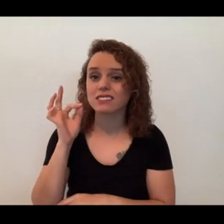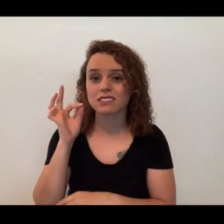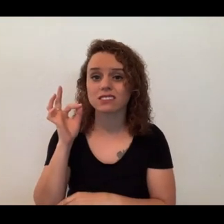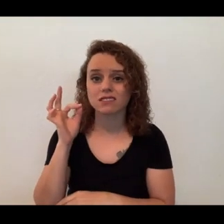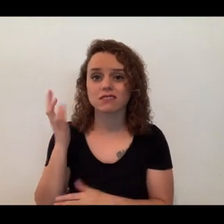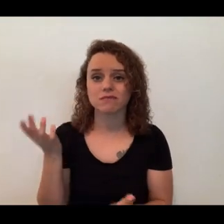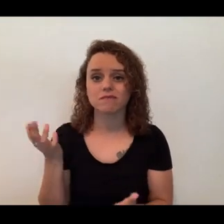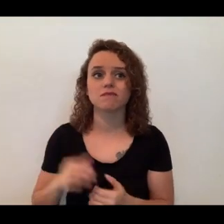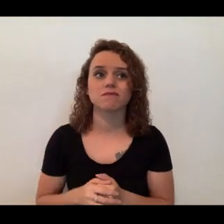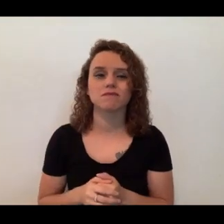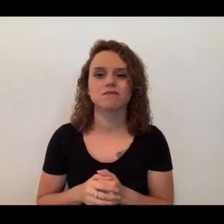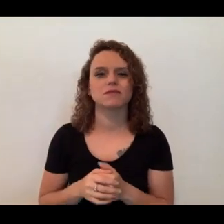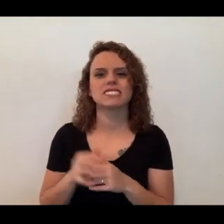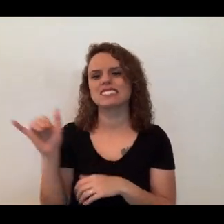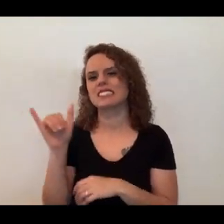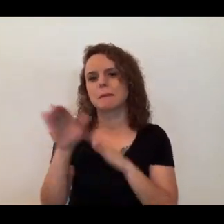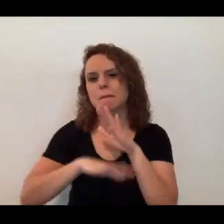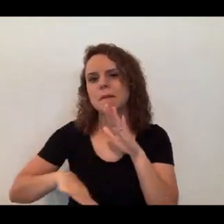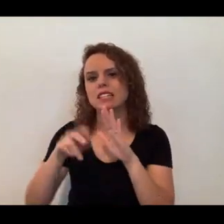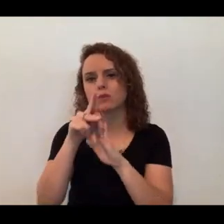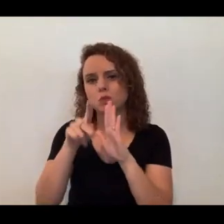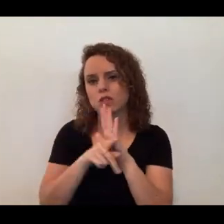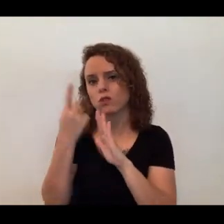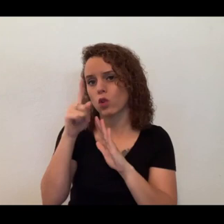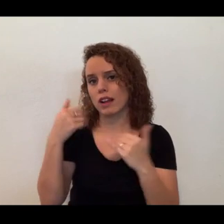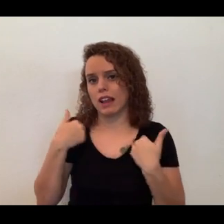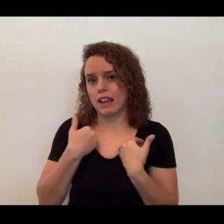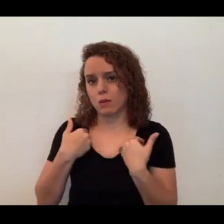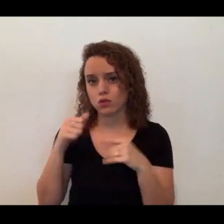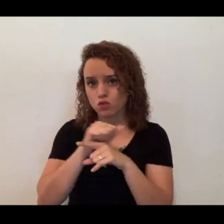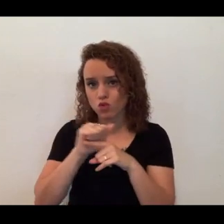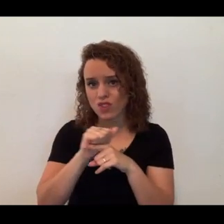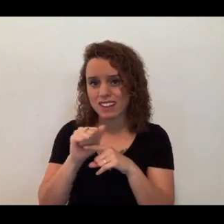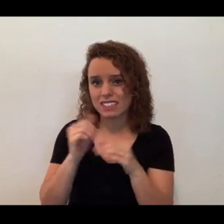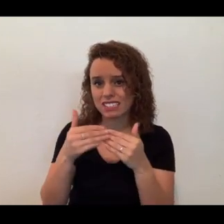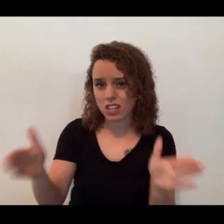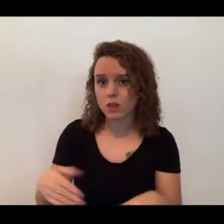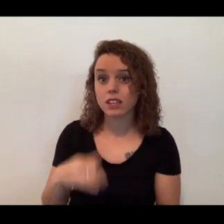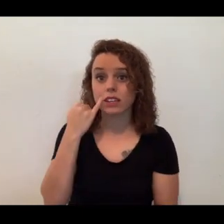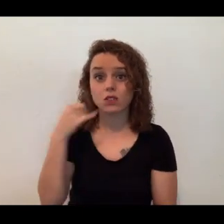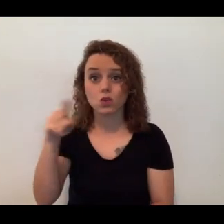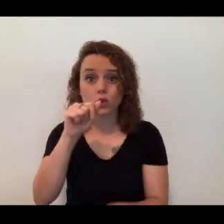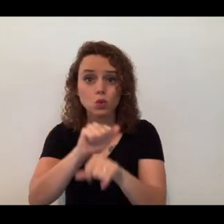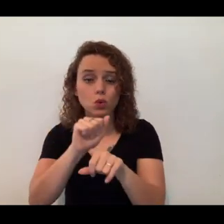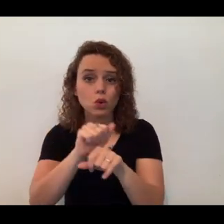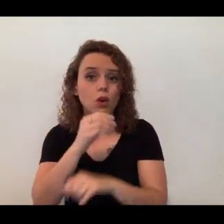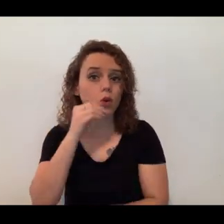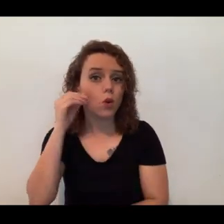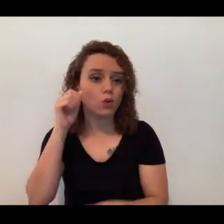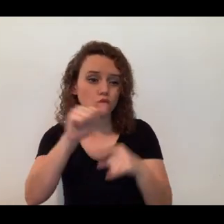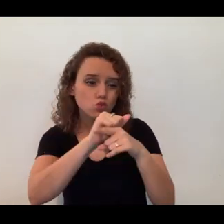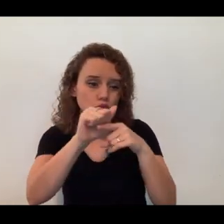basic principles of animal training in general. If you guys at home have worked on training with your dog, we really